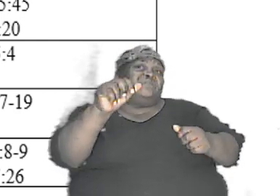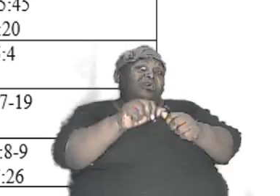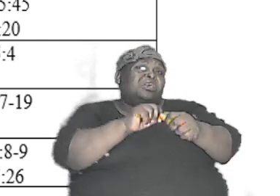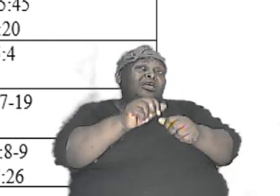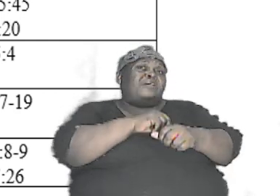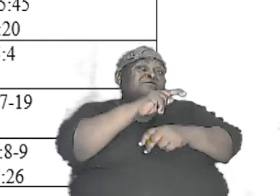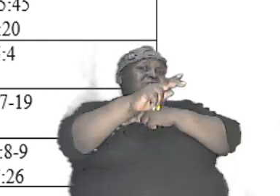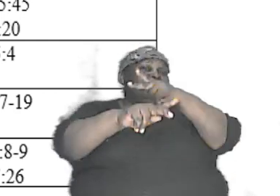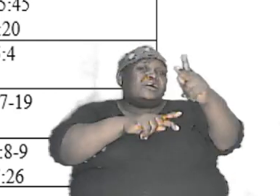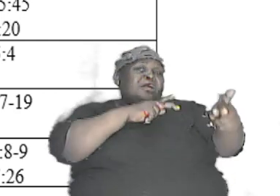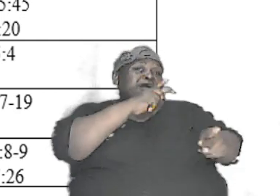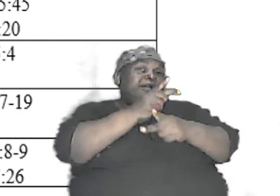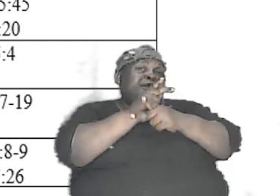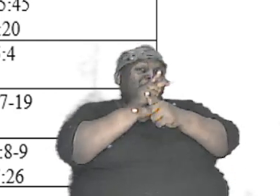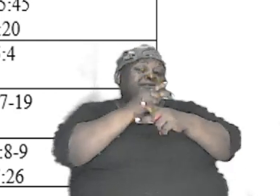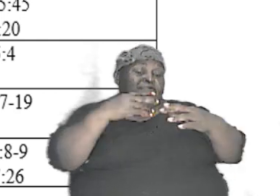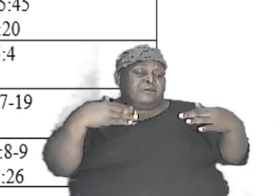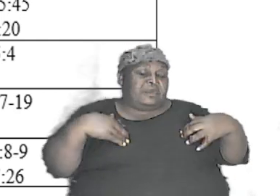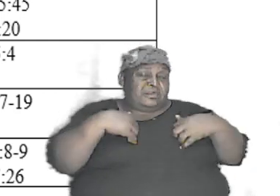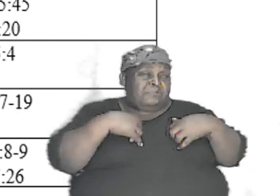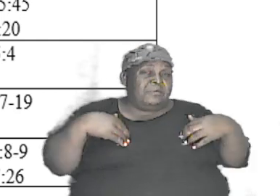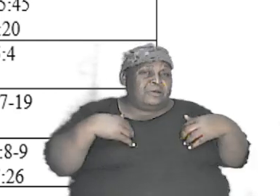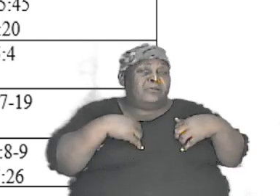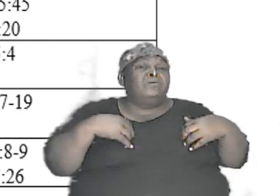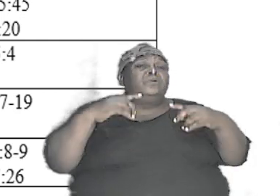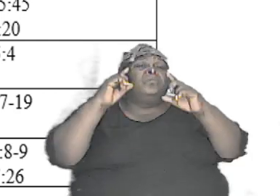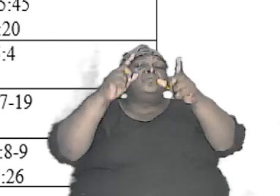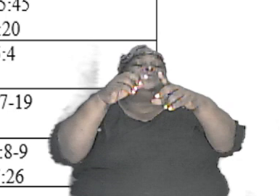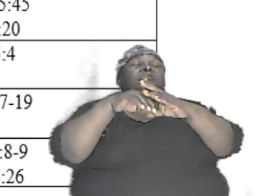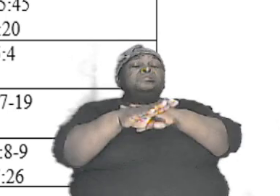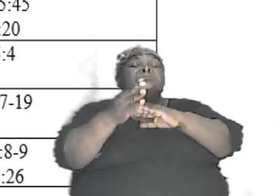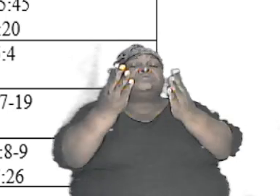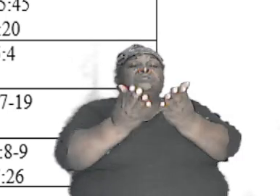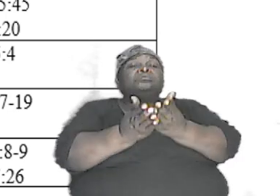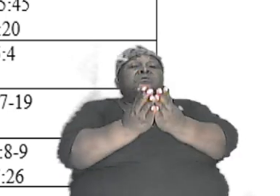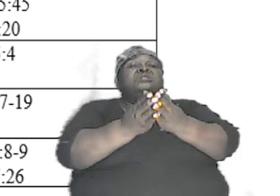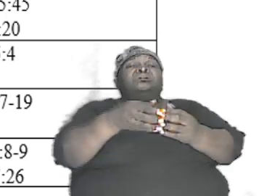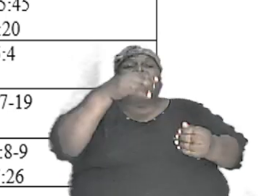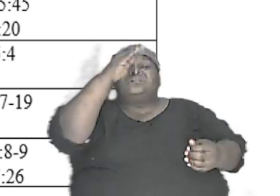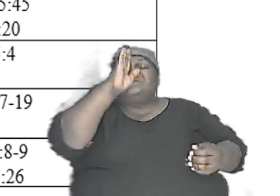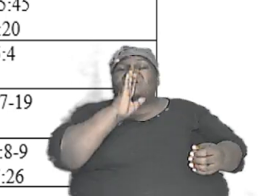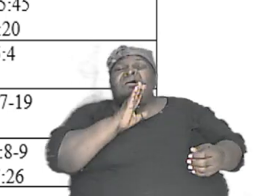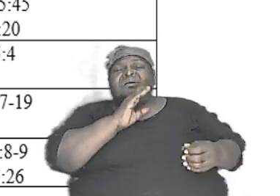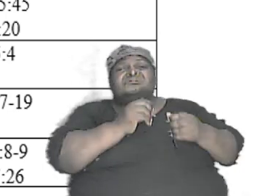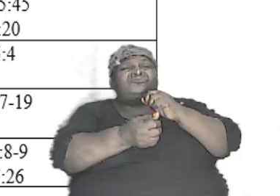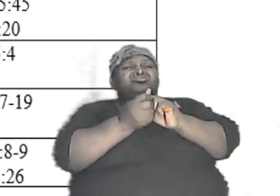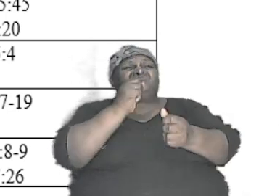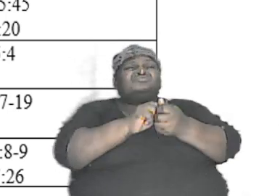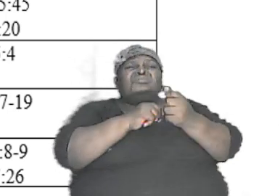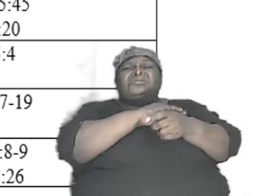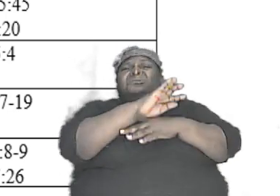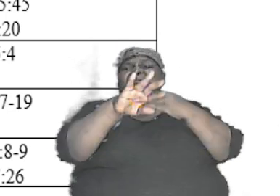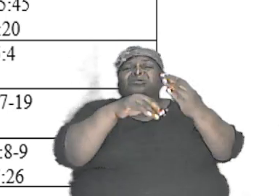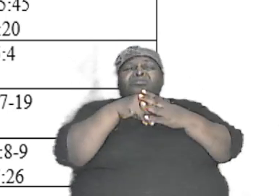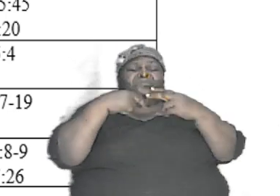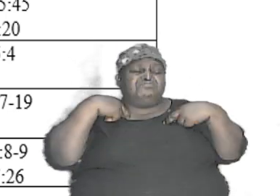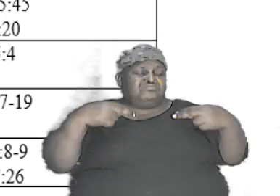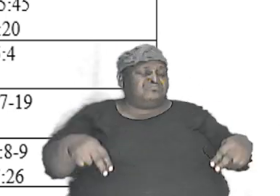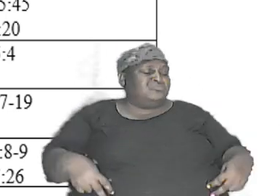two of every animal kind and they went into the ark and God destroyed them and so having come out